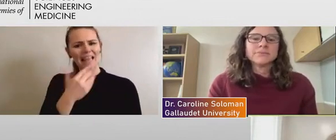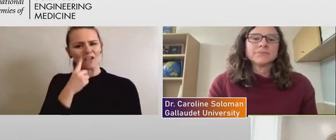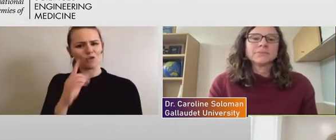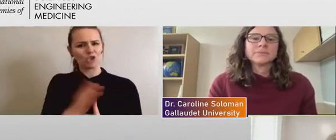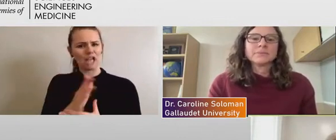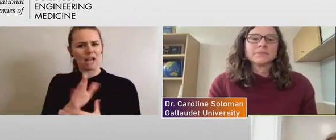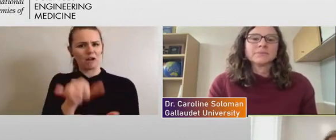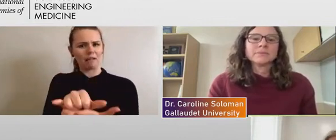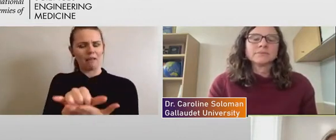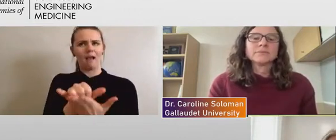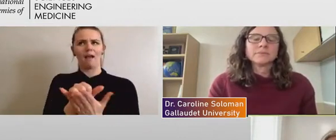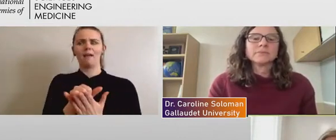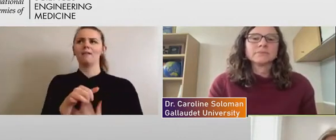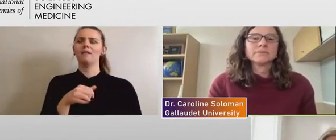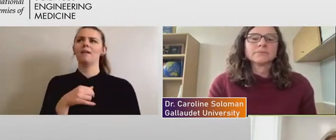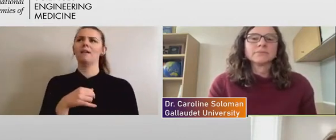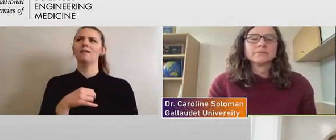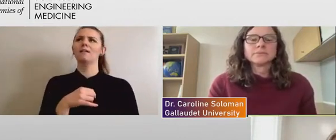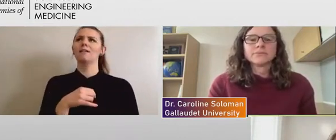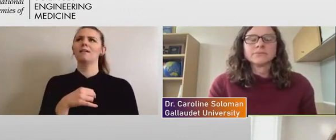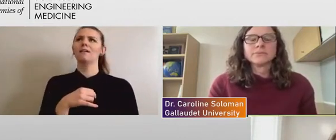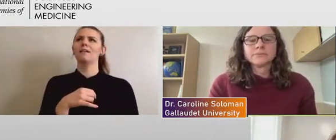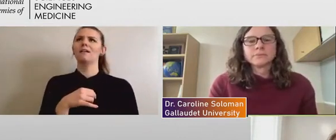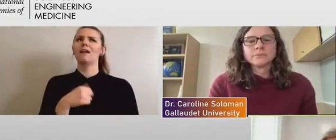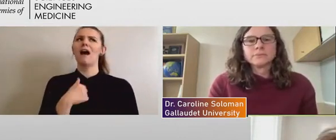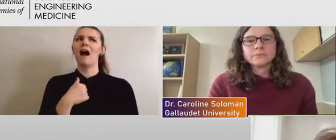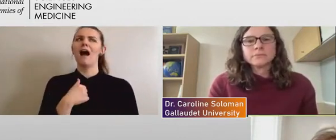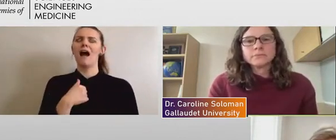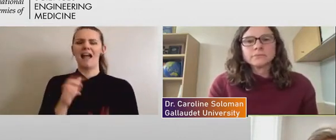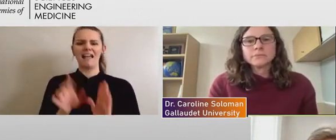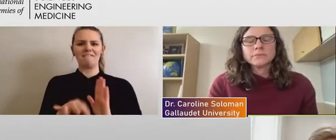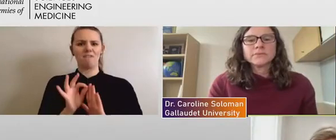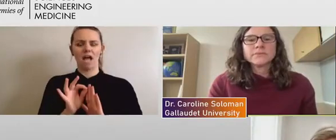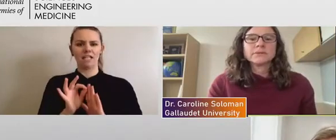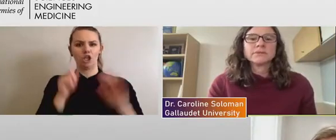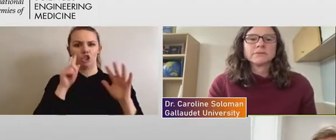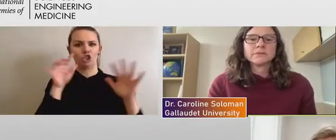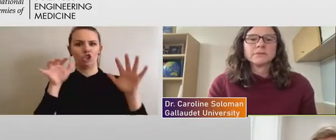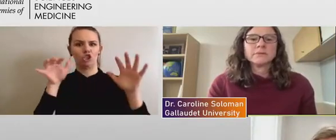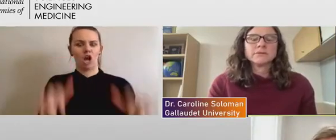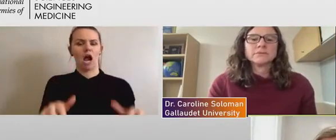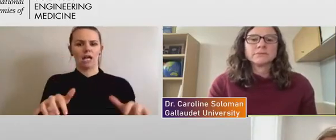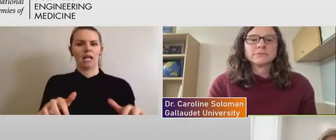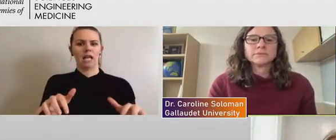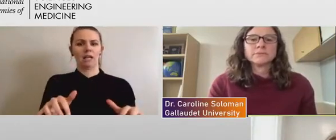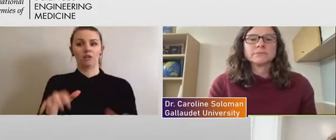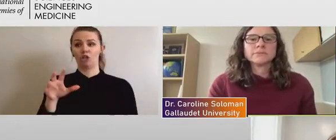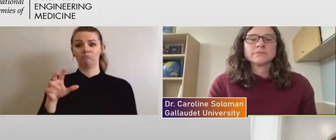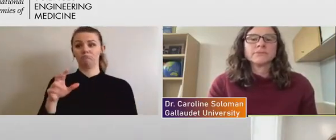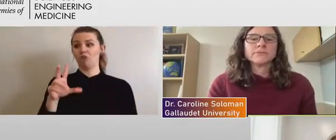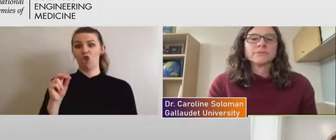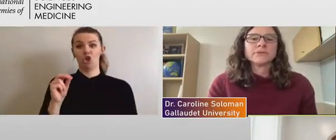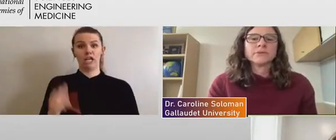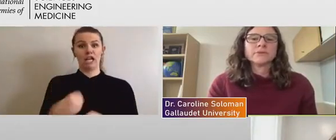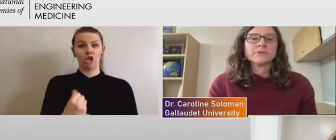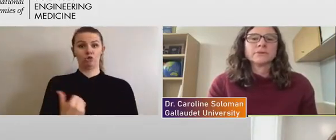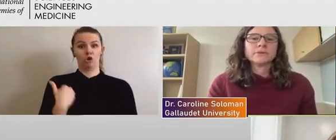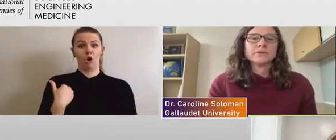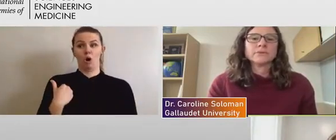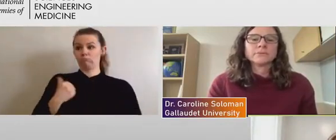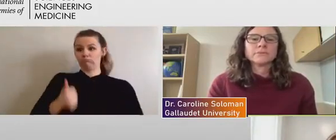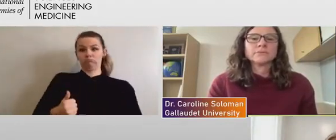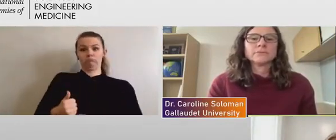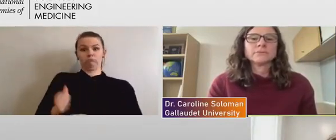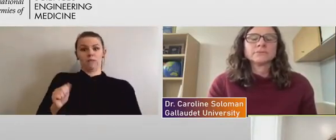find it striking that, you know, 30 plus years after the ADA, and I'll pause to say the ADA